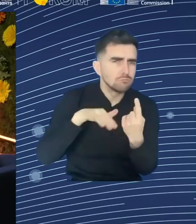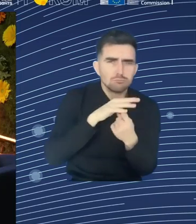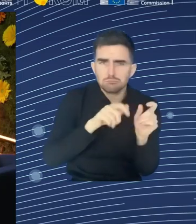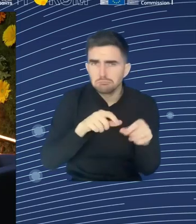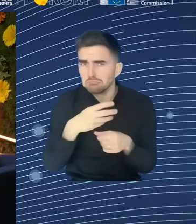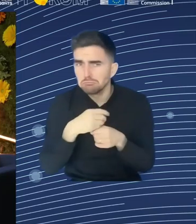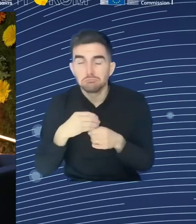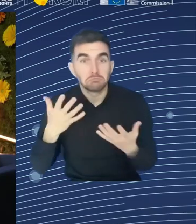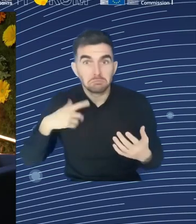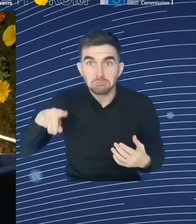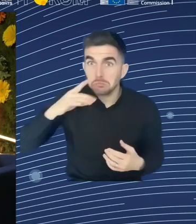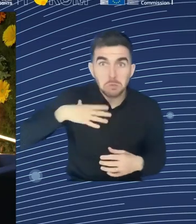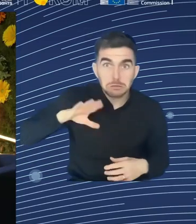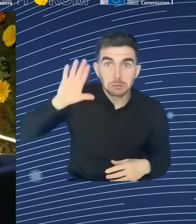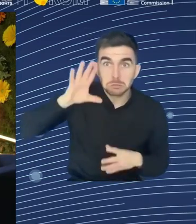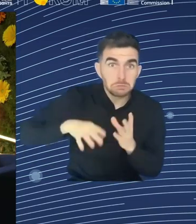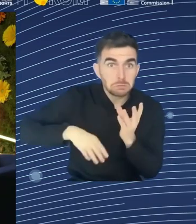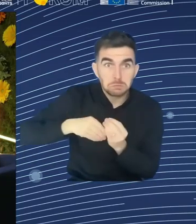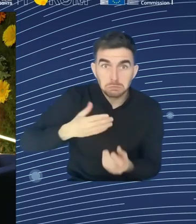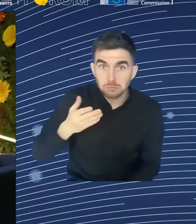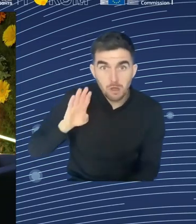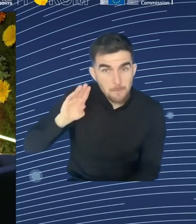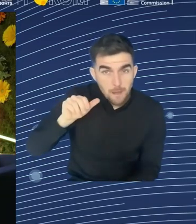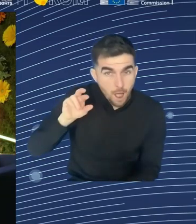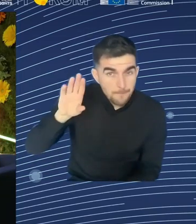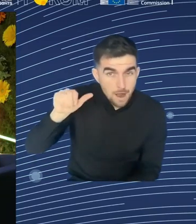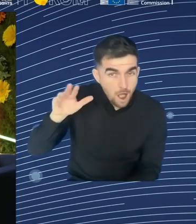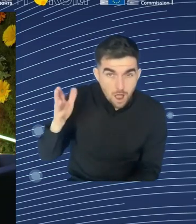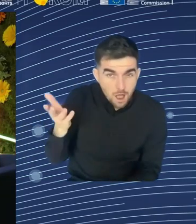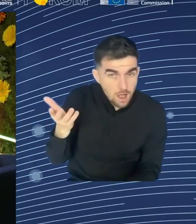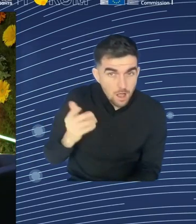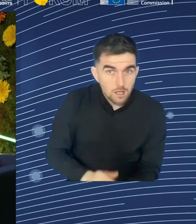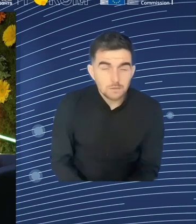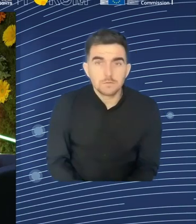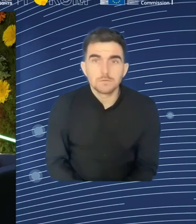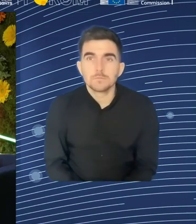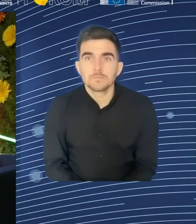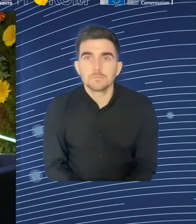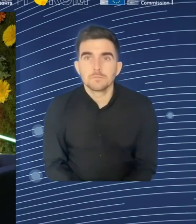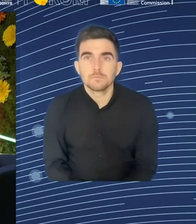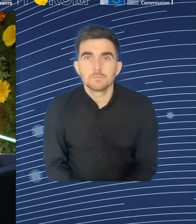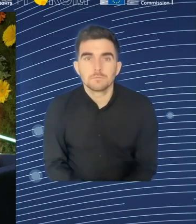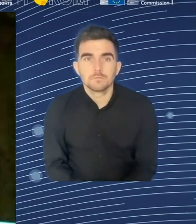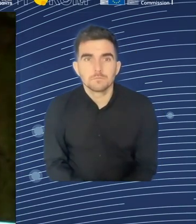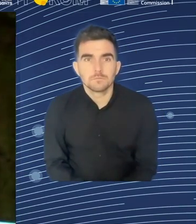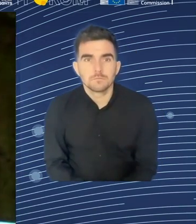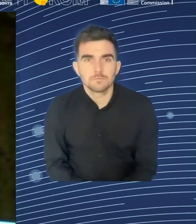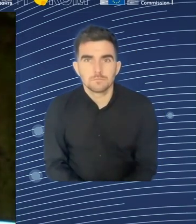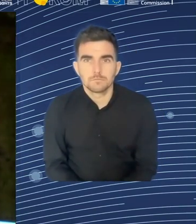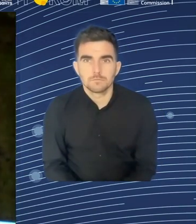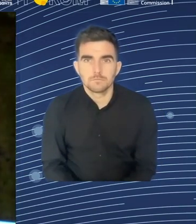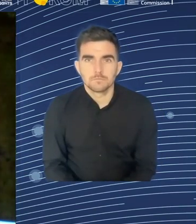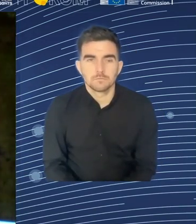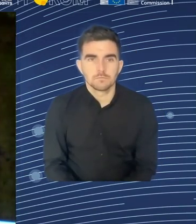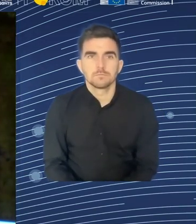on migrants and also earlier Maxime mentioned that they still have a low employment rate